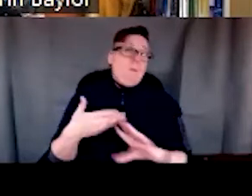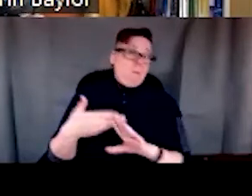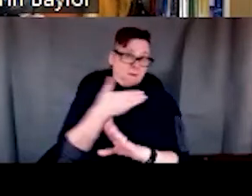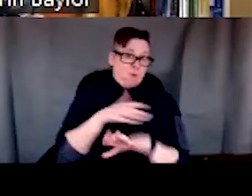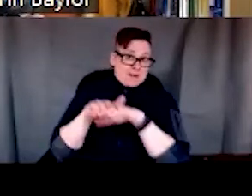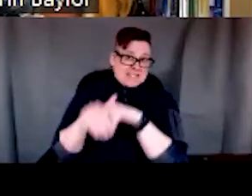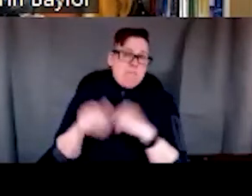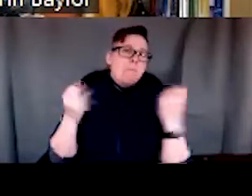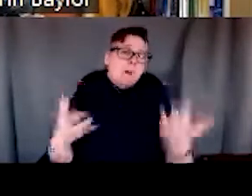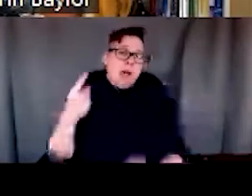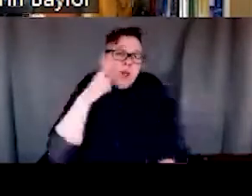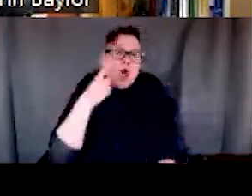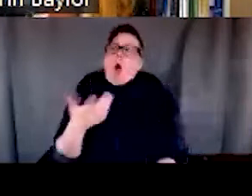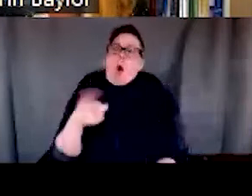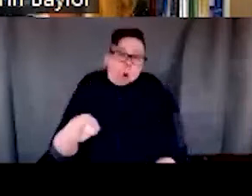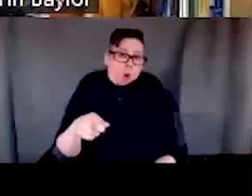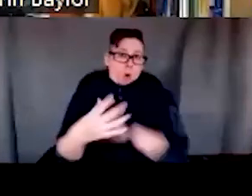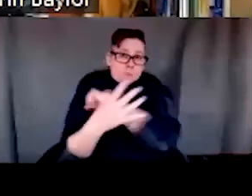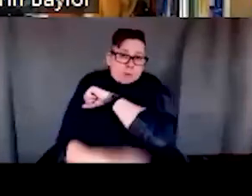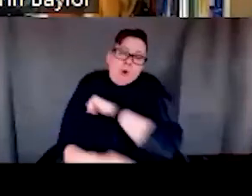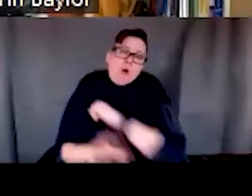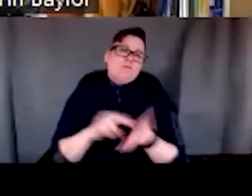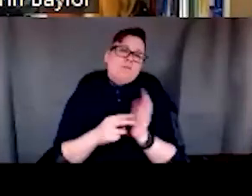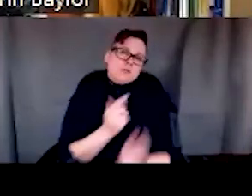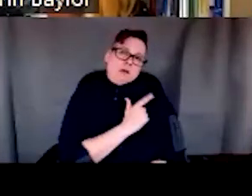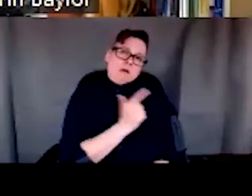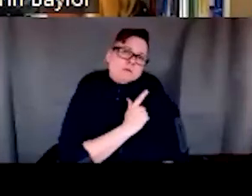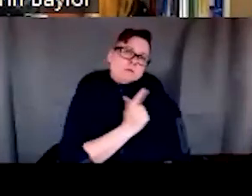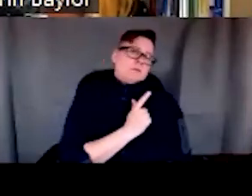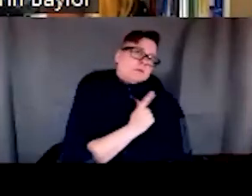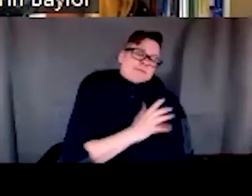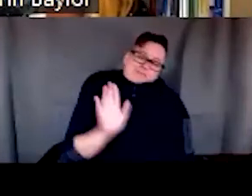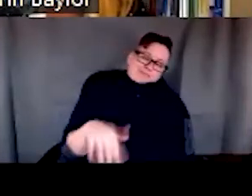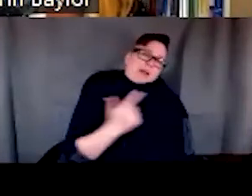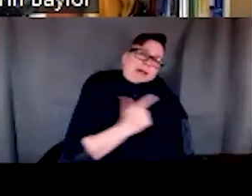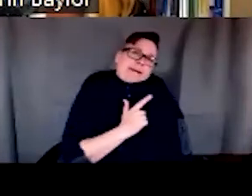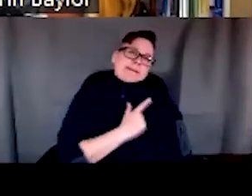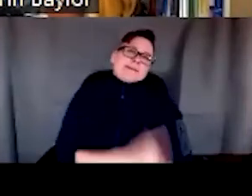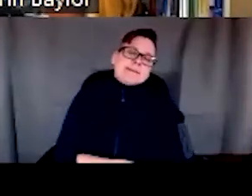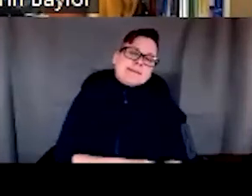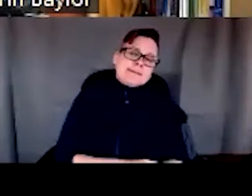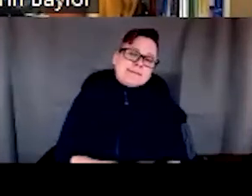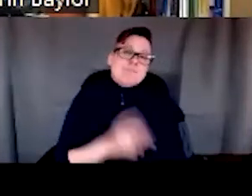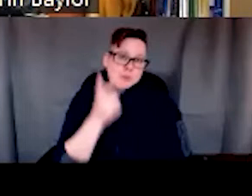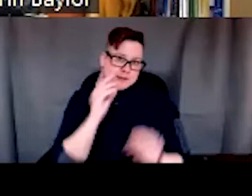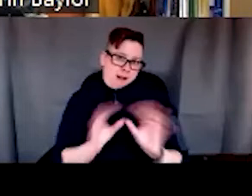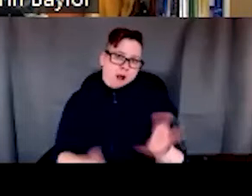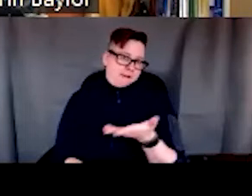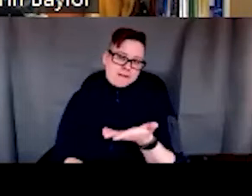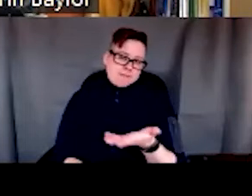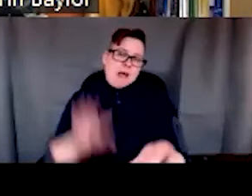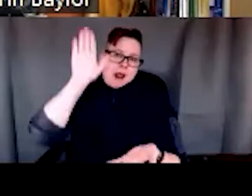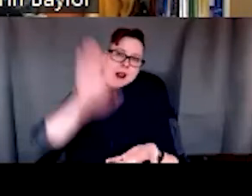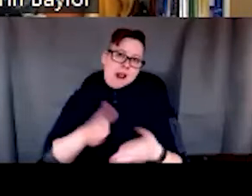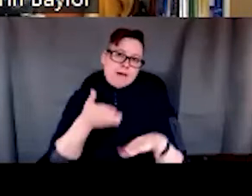by many participants that poor people are lazy, that it's really just about being lazy. And as you can see, that had a pretty powerful